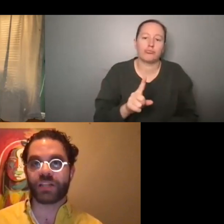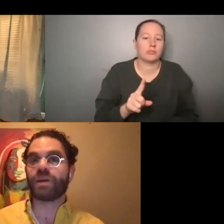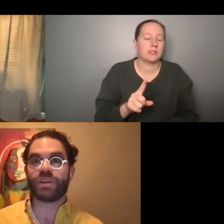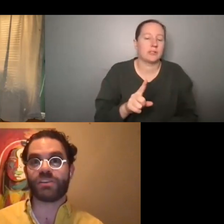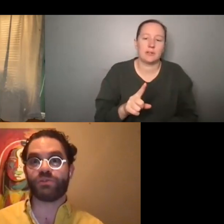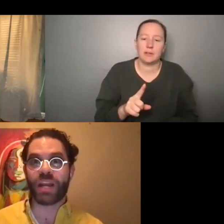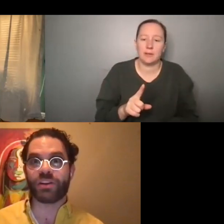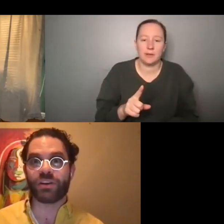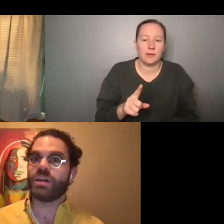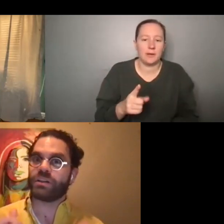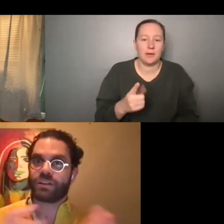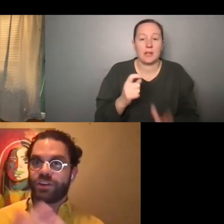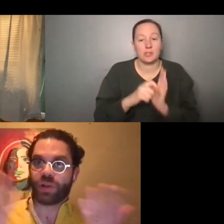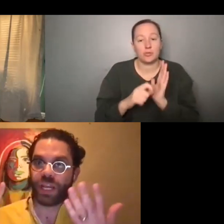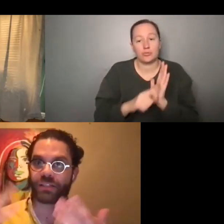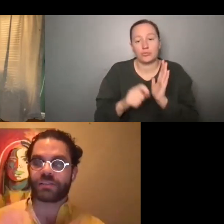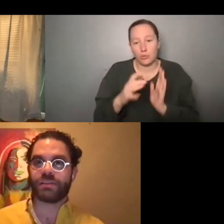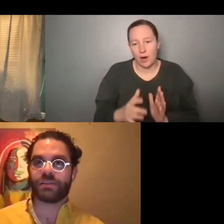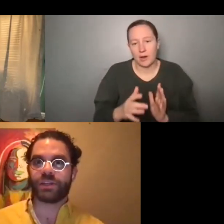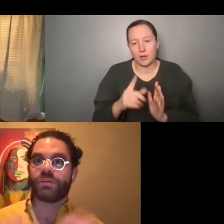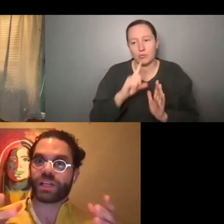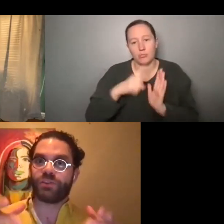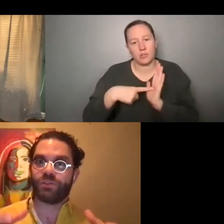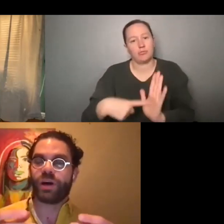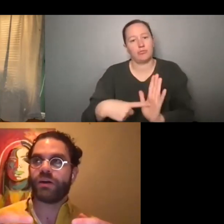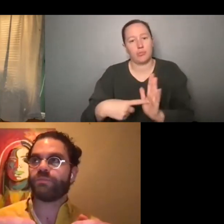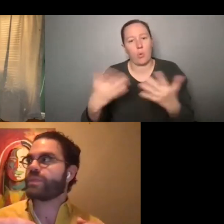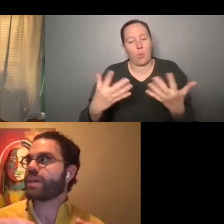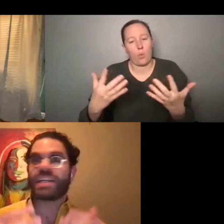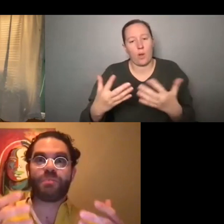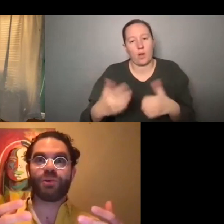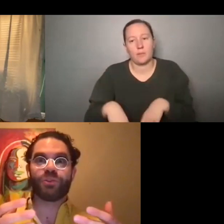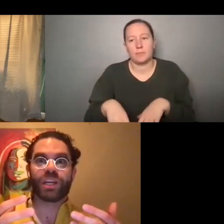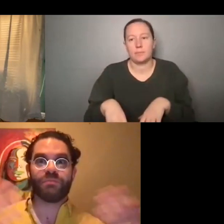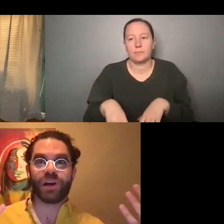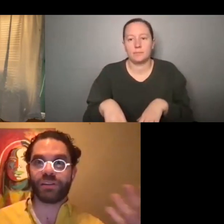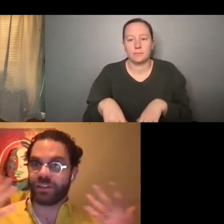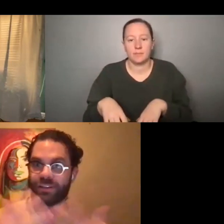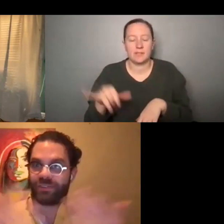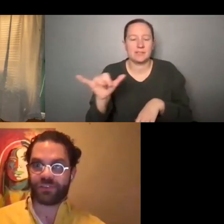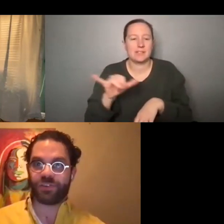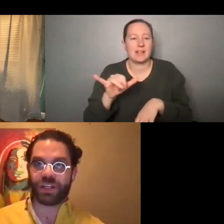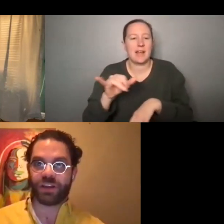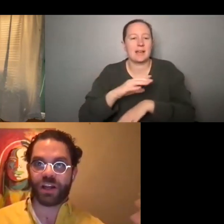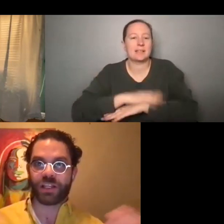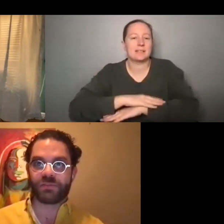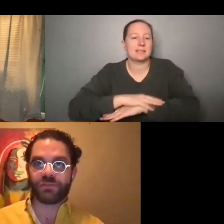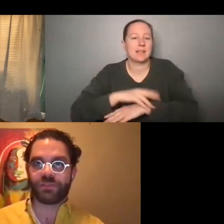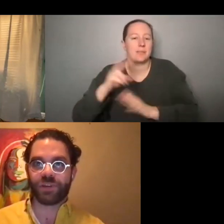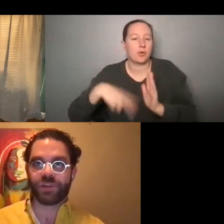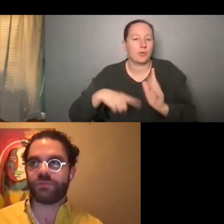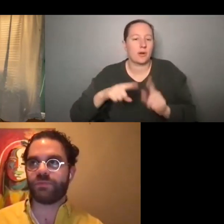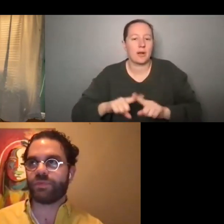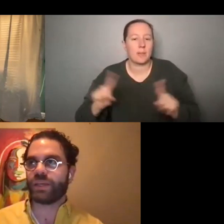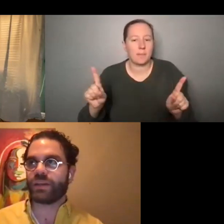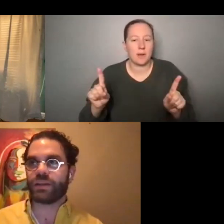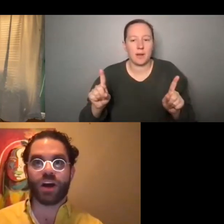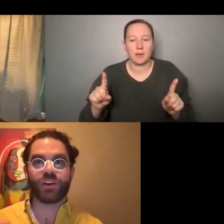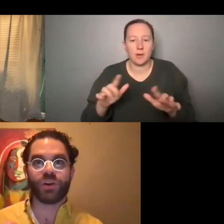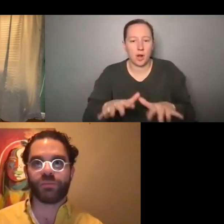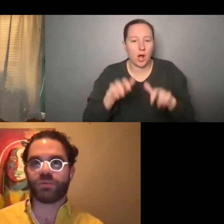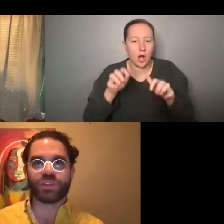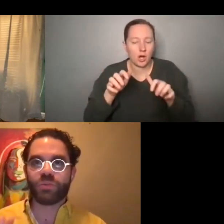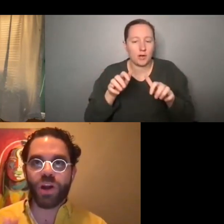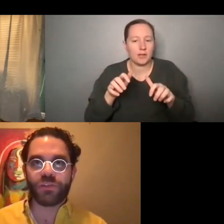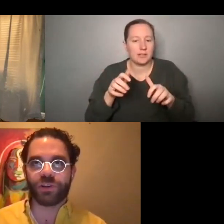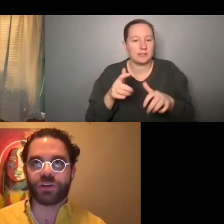a creator, especially as a writer to showcase it, or, you know, was like a, um, a table read, but in an audience, uh, in